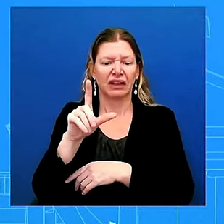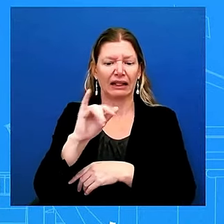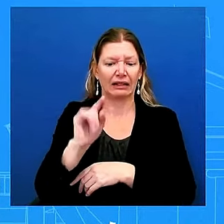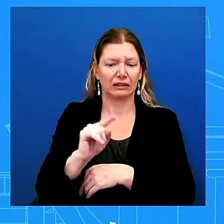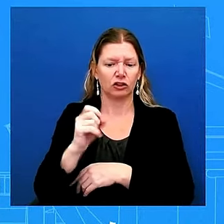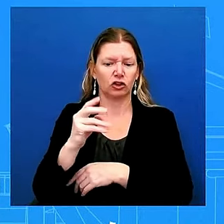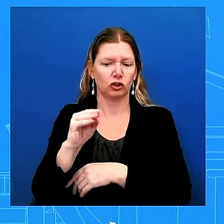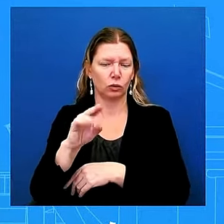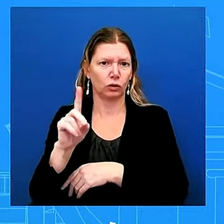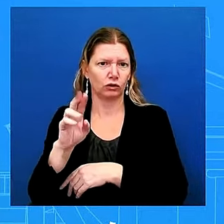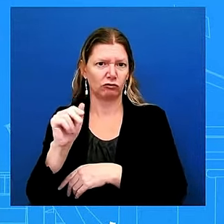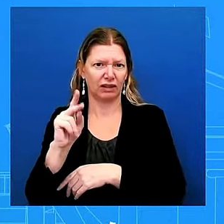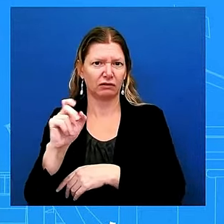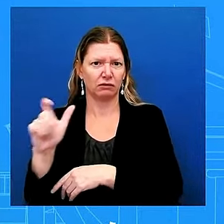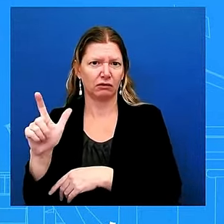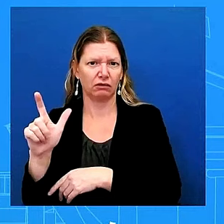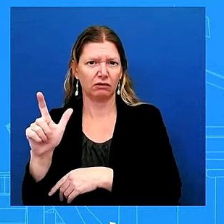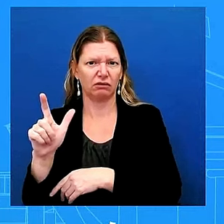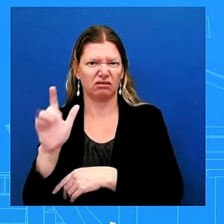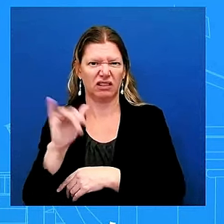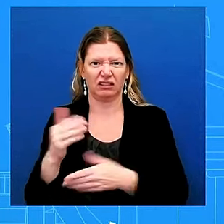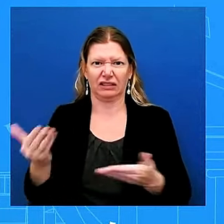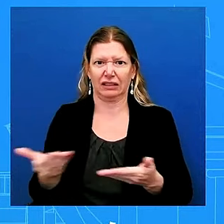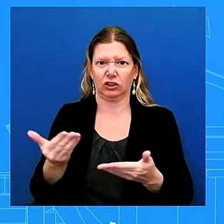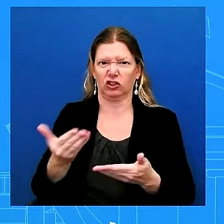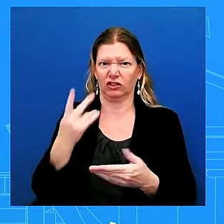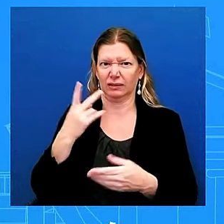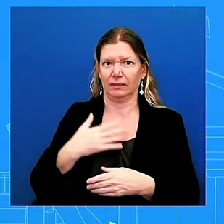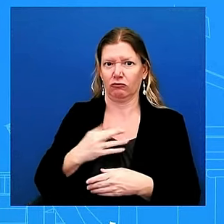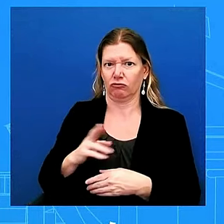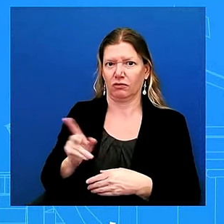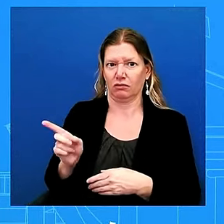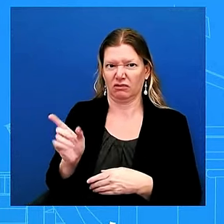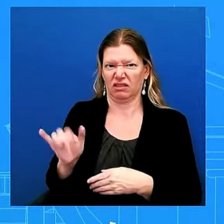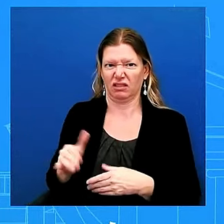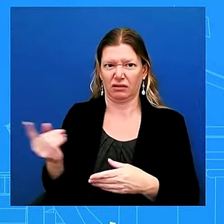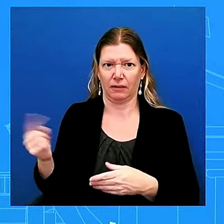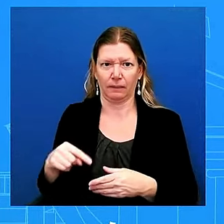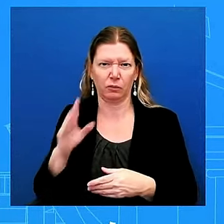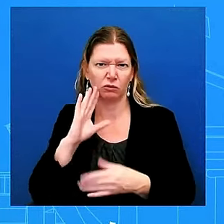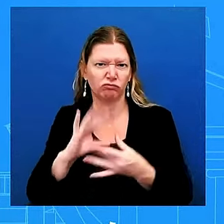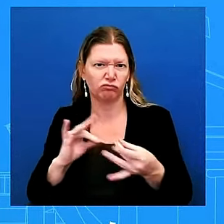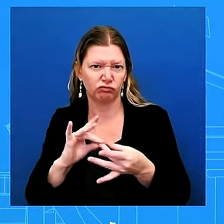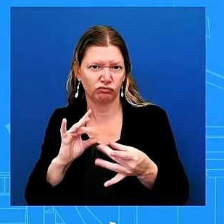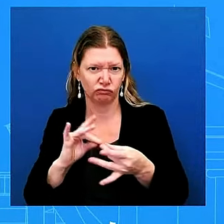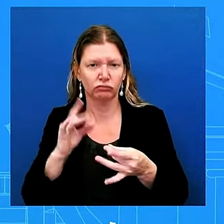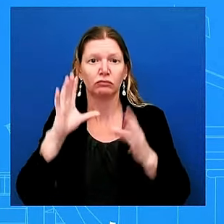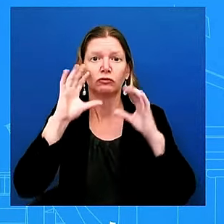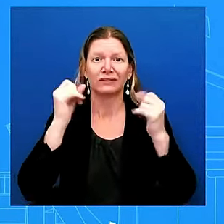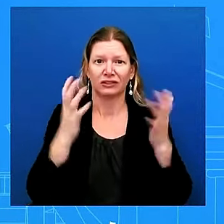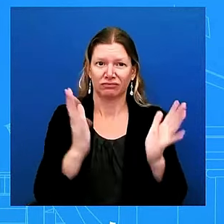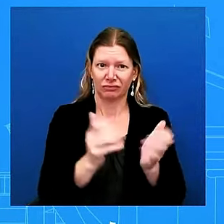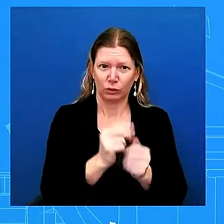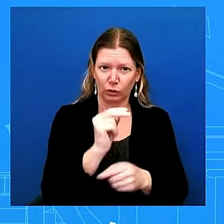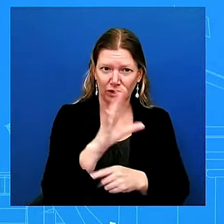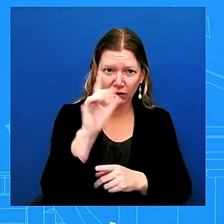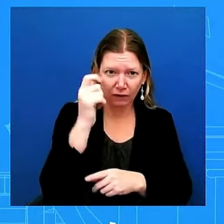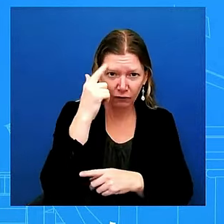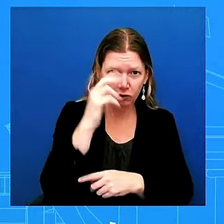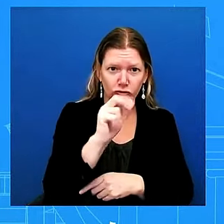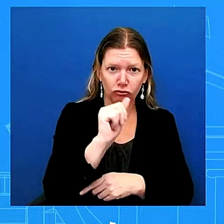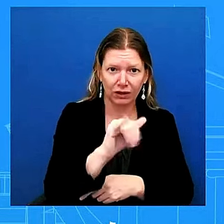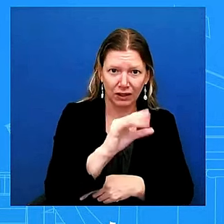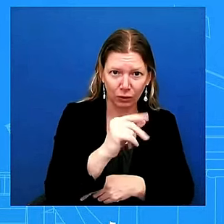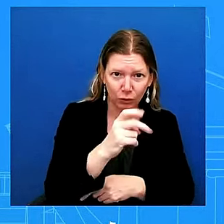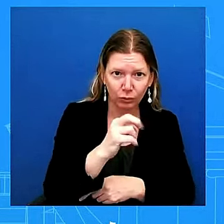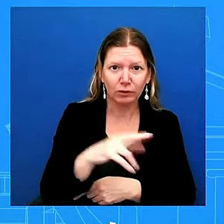georgia governor brian kemp along with other state and local officials in the in the impacted areas to offer further